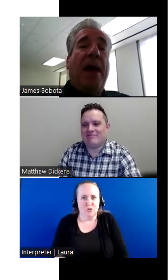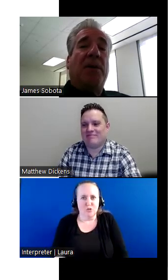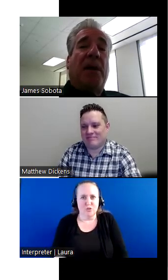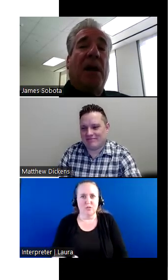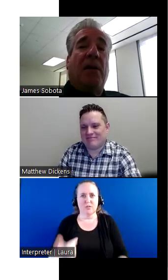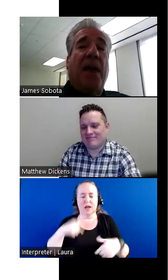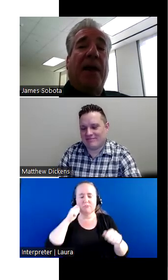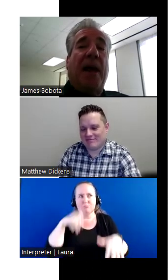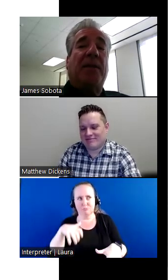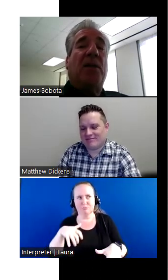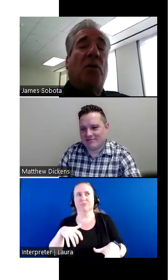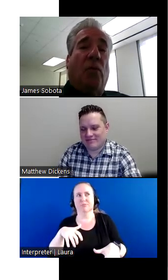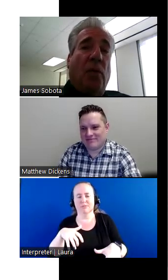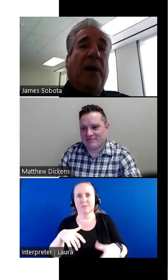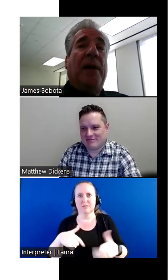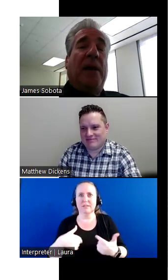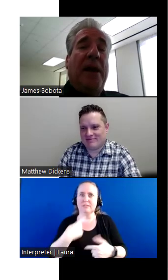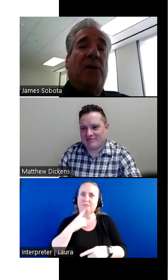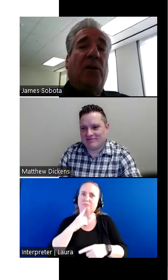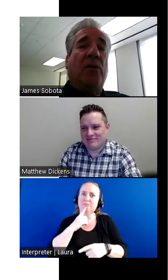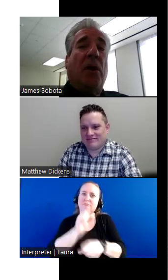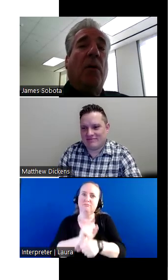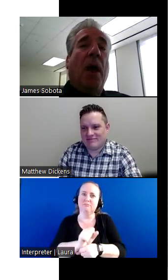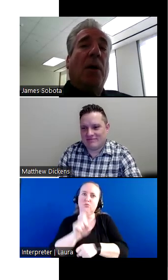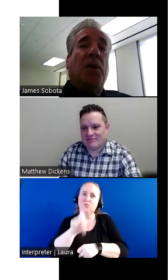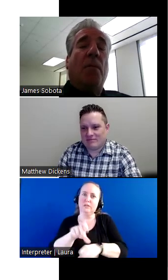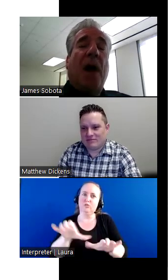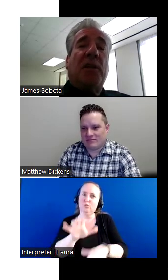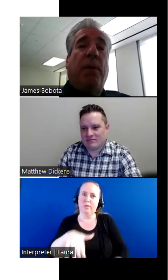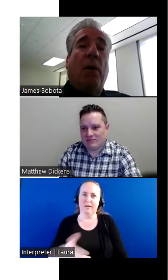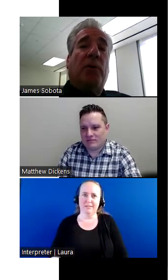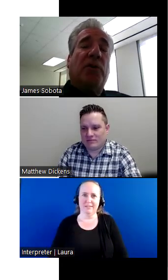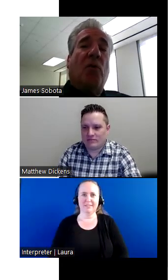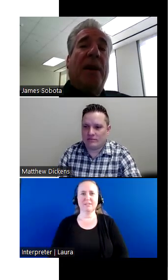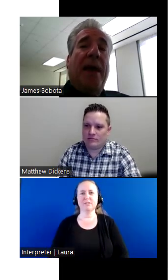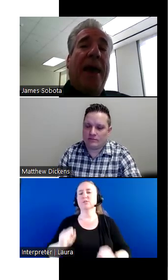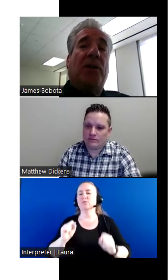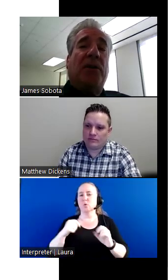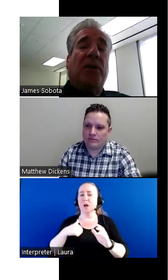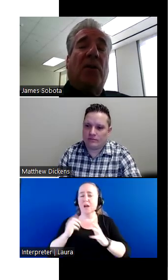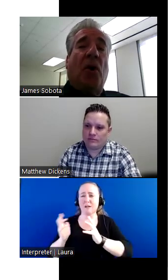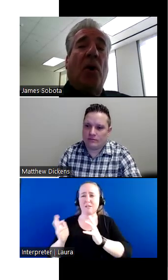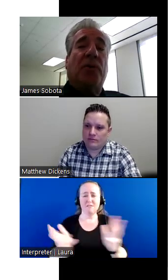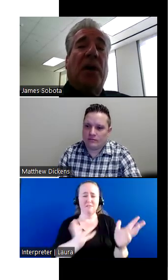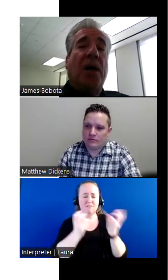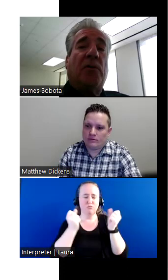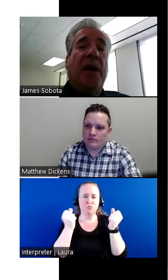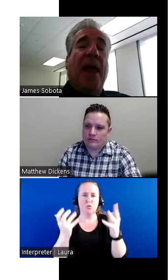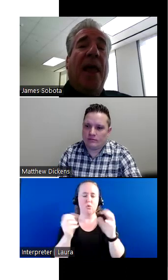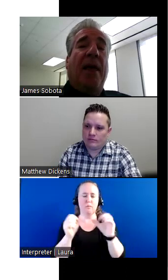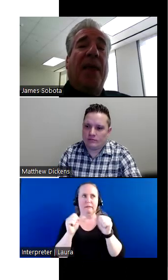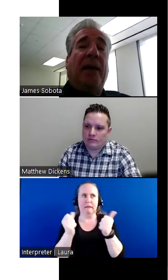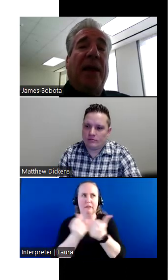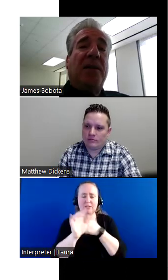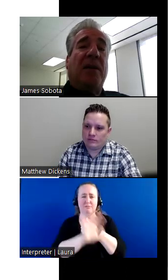was amazed to hear that. And I said, you really need to do so. So I spoke to so many agencies across the country